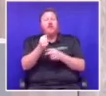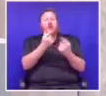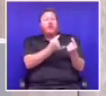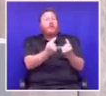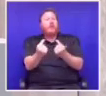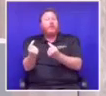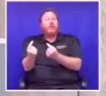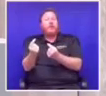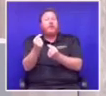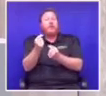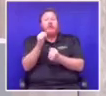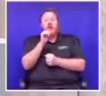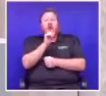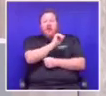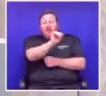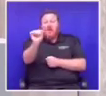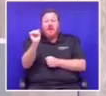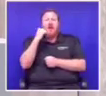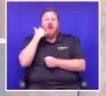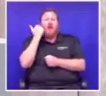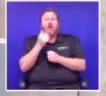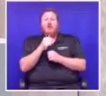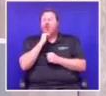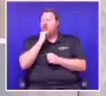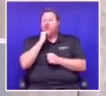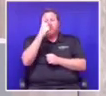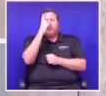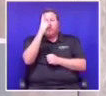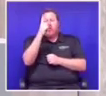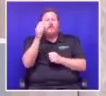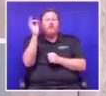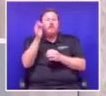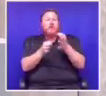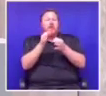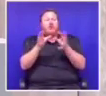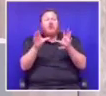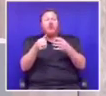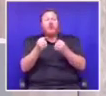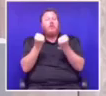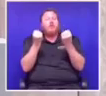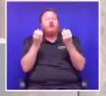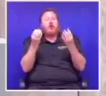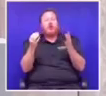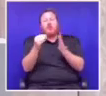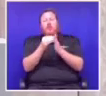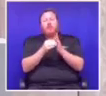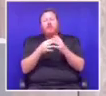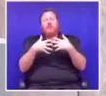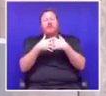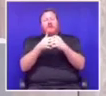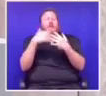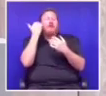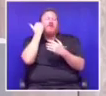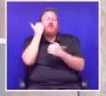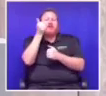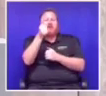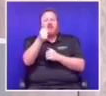African people did not give a single party an outright majority to set up government on its own.